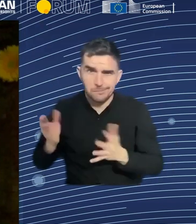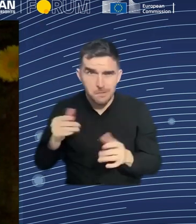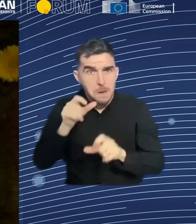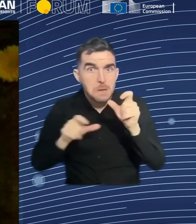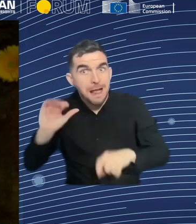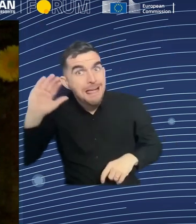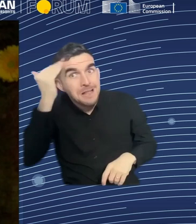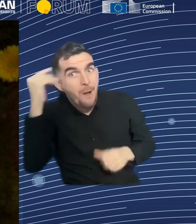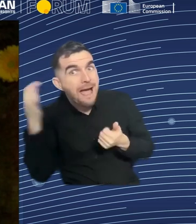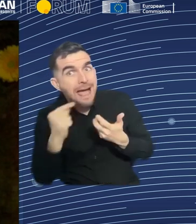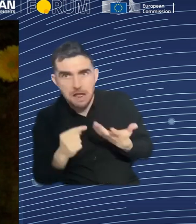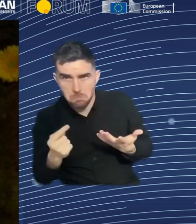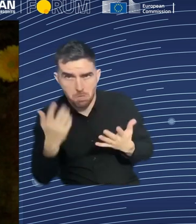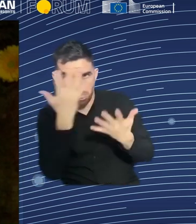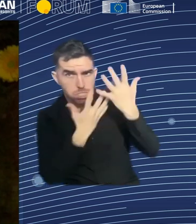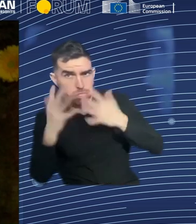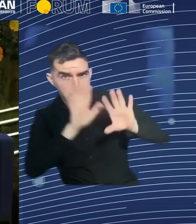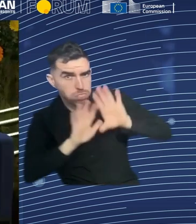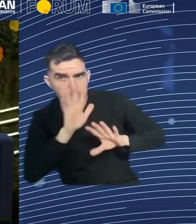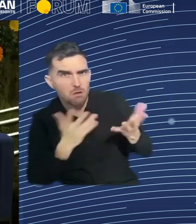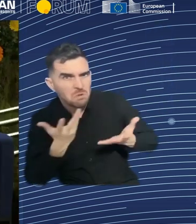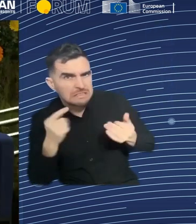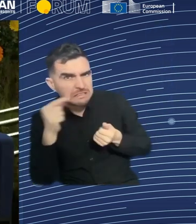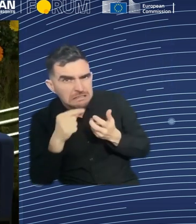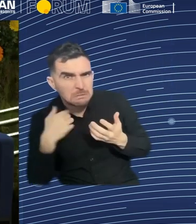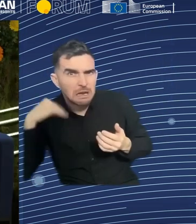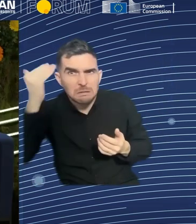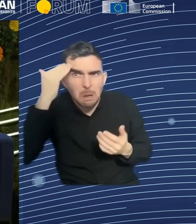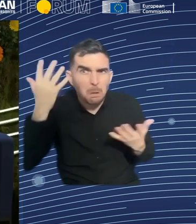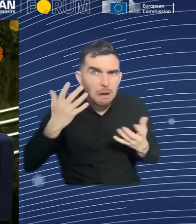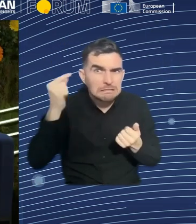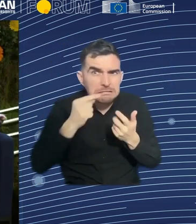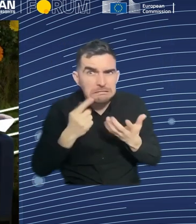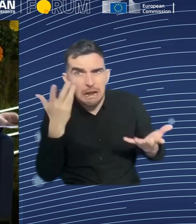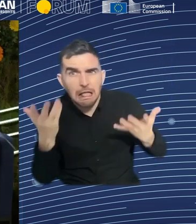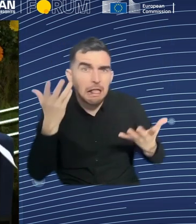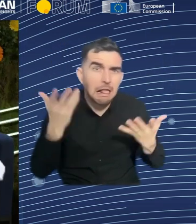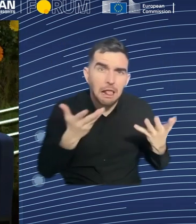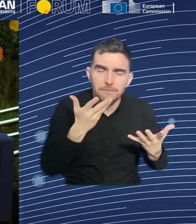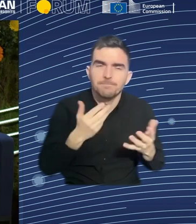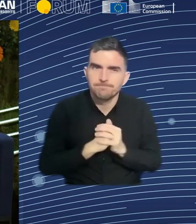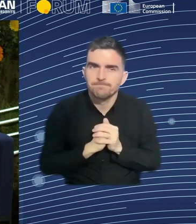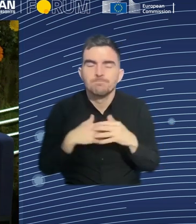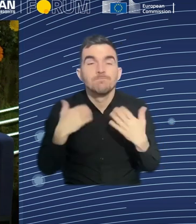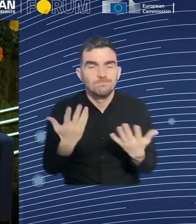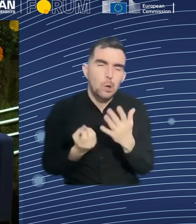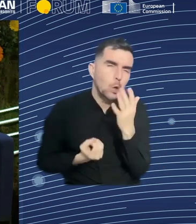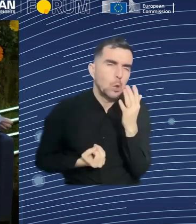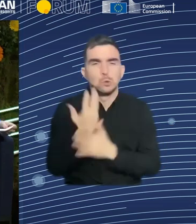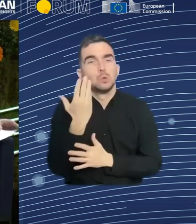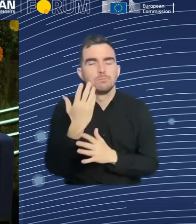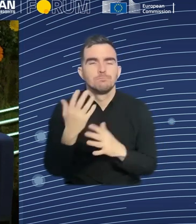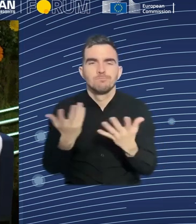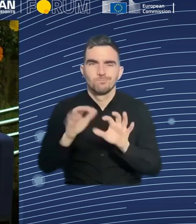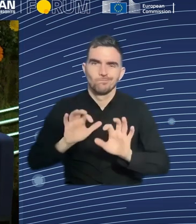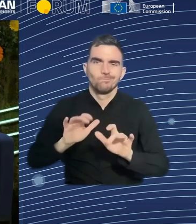platform, it's called NOW. Now, I have to look what exactly translation is. I always forget